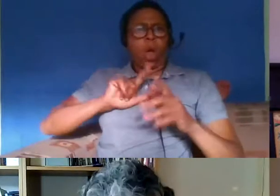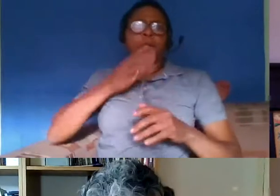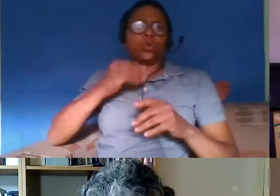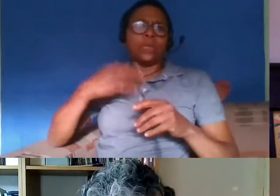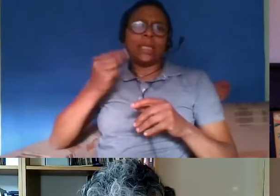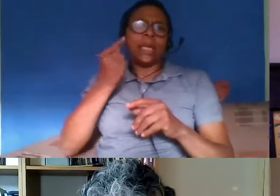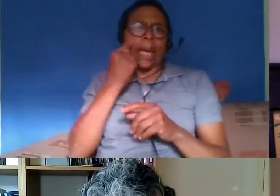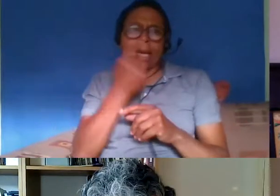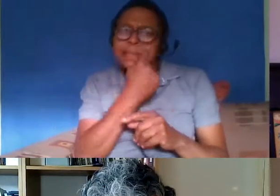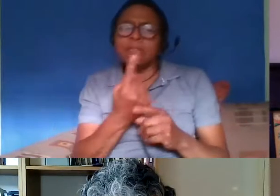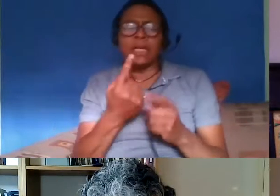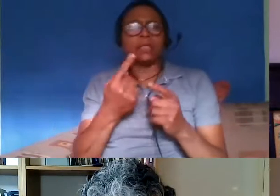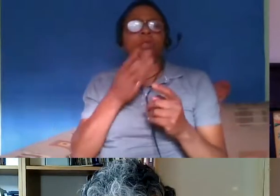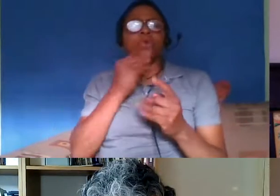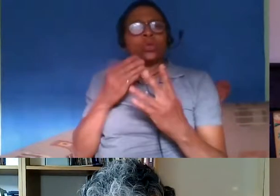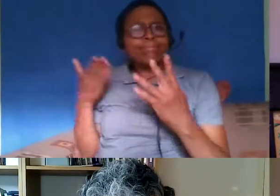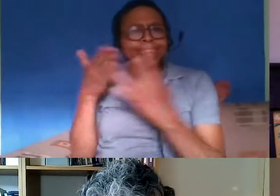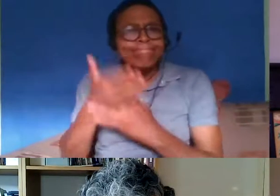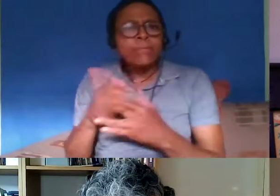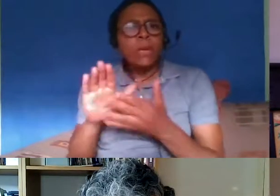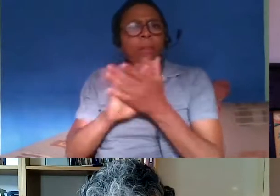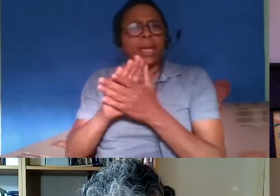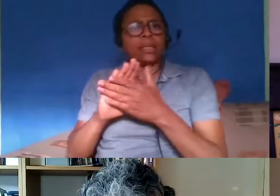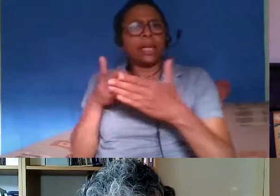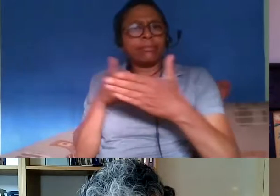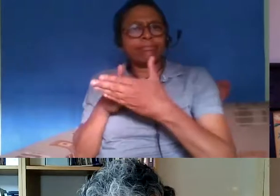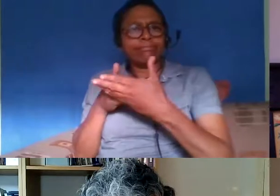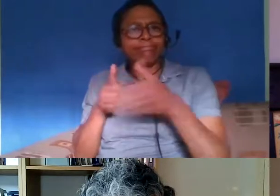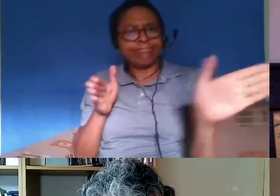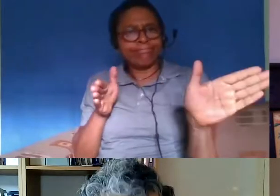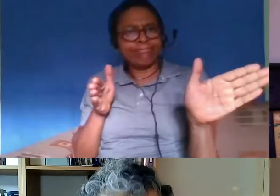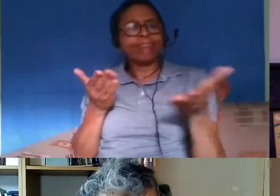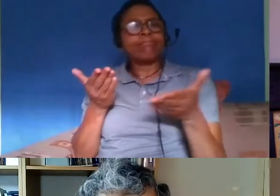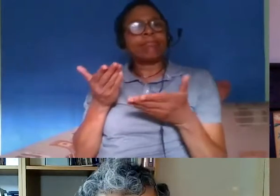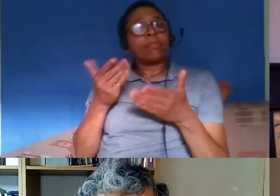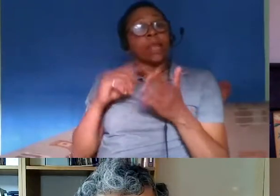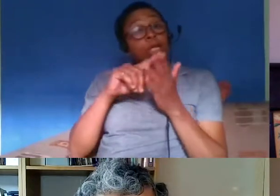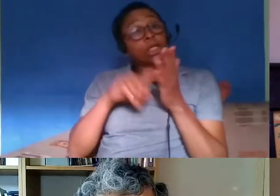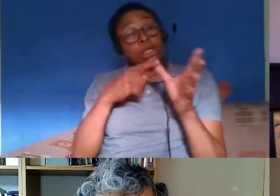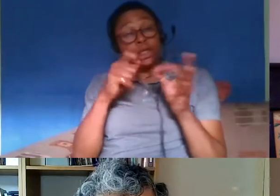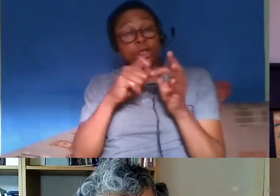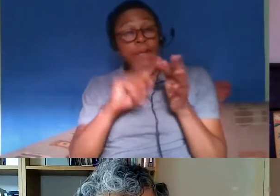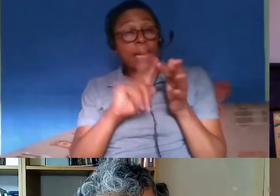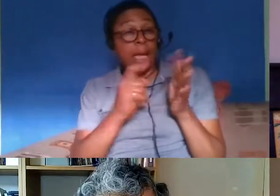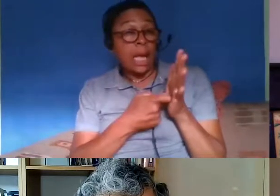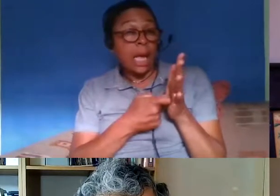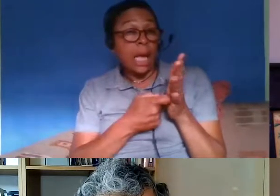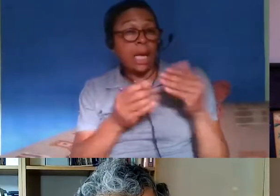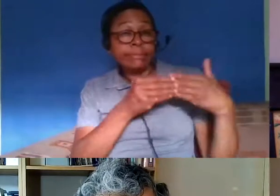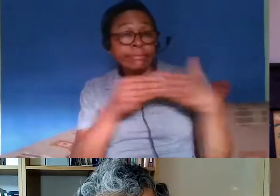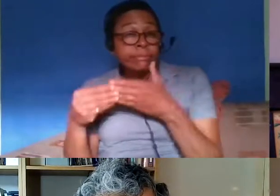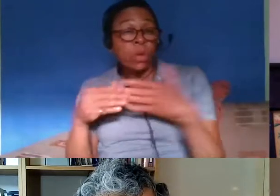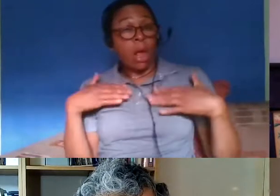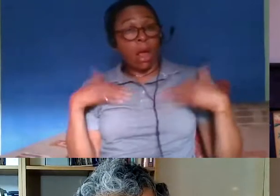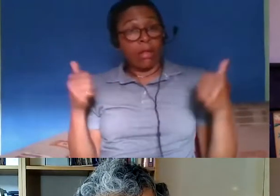interventions that help overcome discrimination and disadvantage jabir leads the foundation's work around health and housing as well as parenting